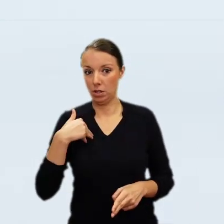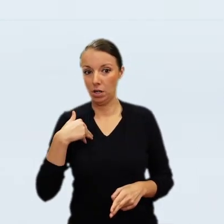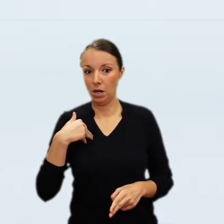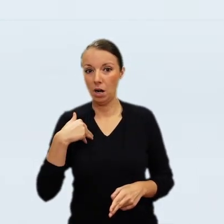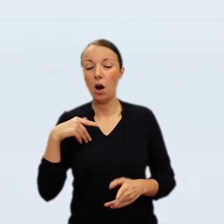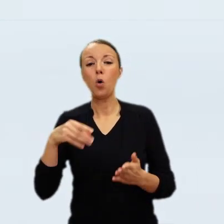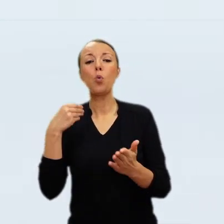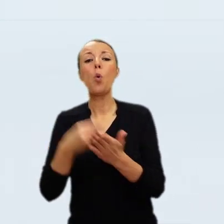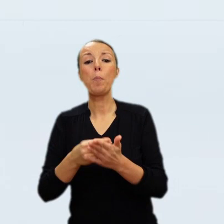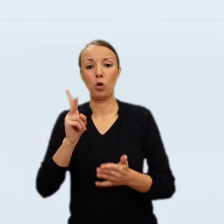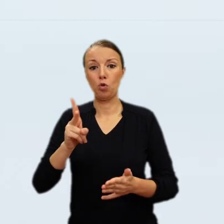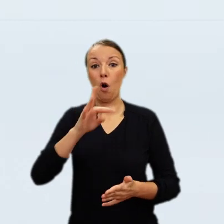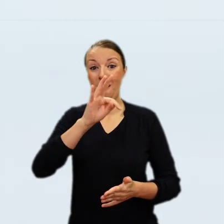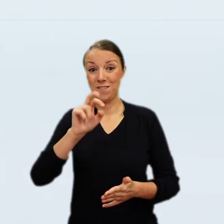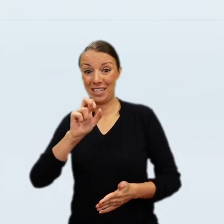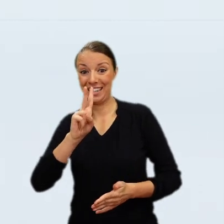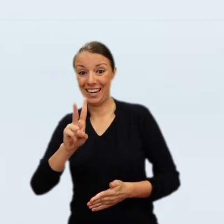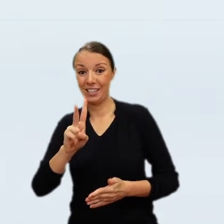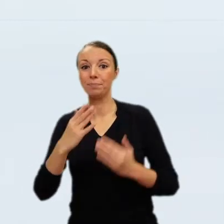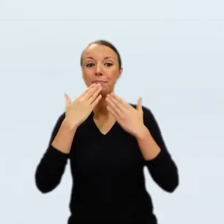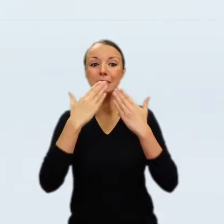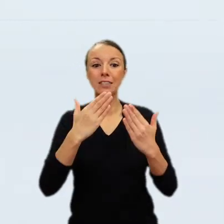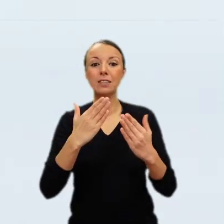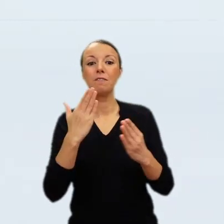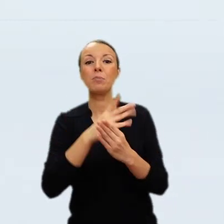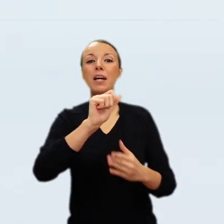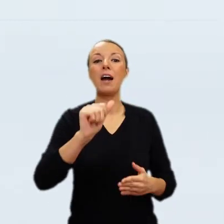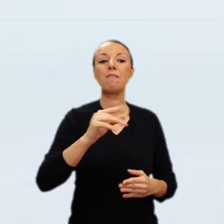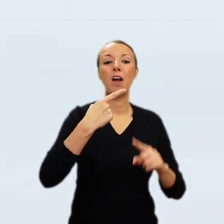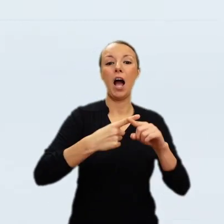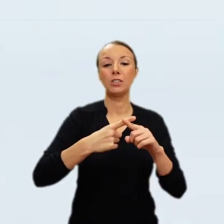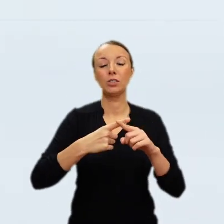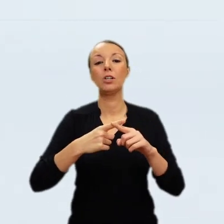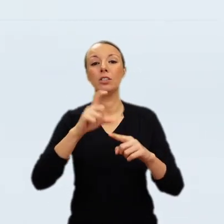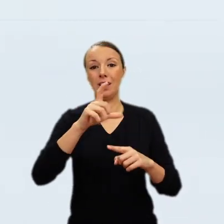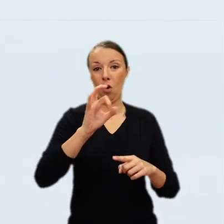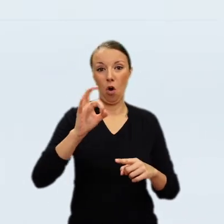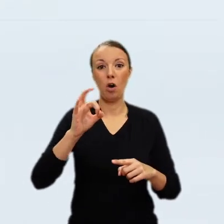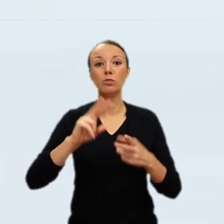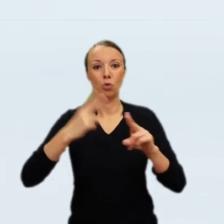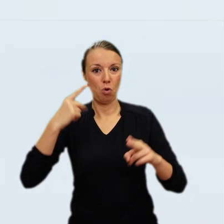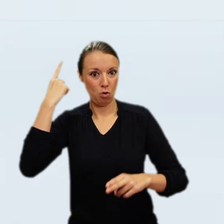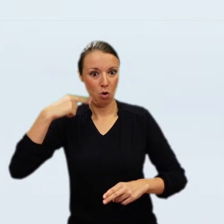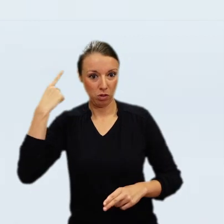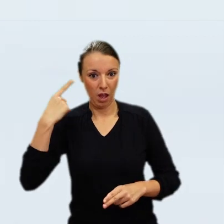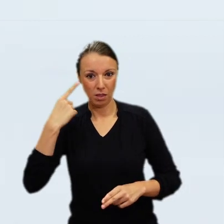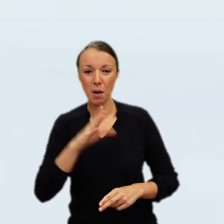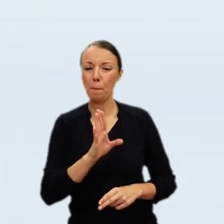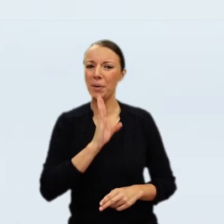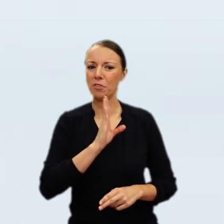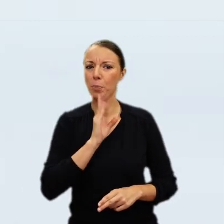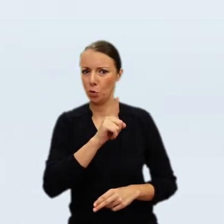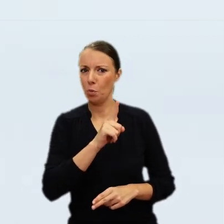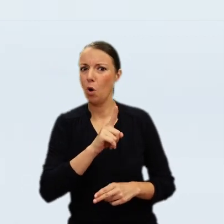the Lisowczyk had officially become the Polish Rider. Twelve years later, on the 5th of April 1910,